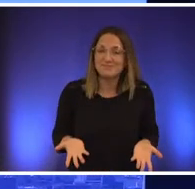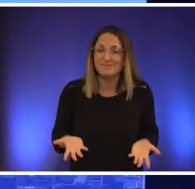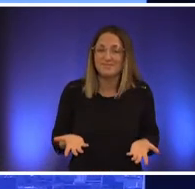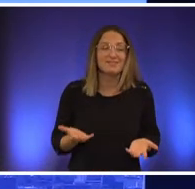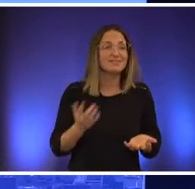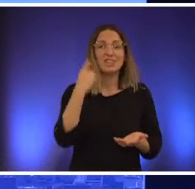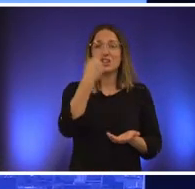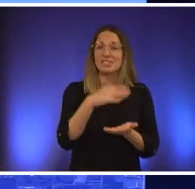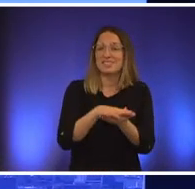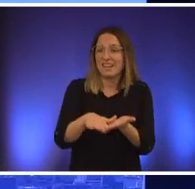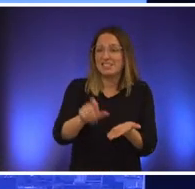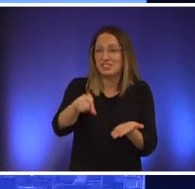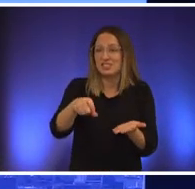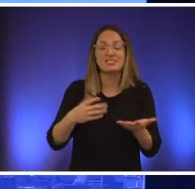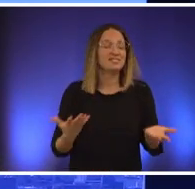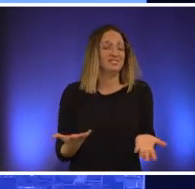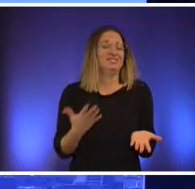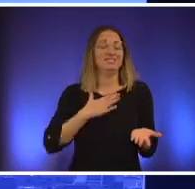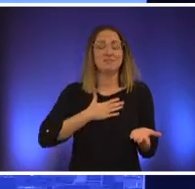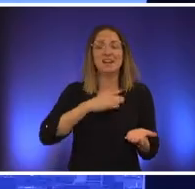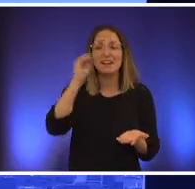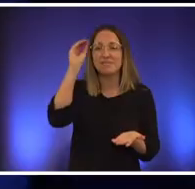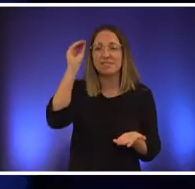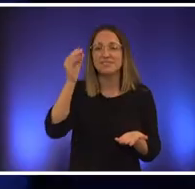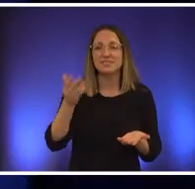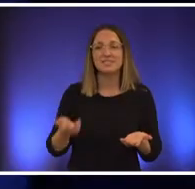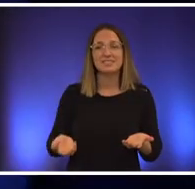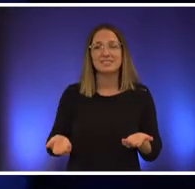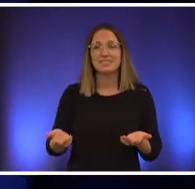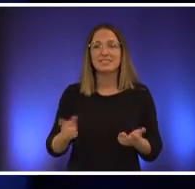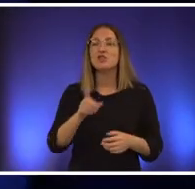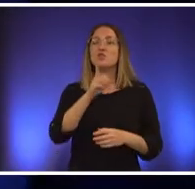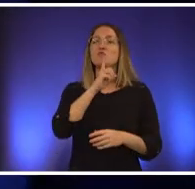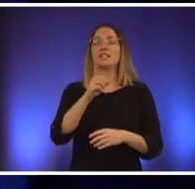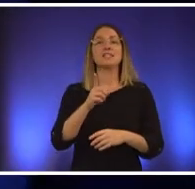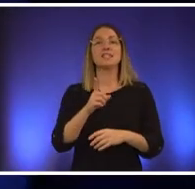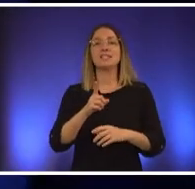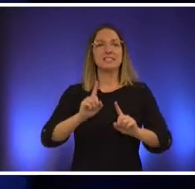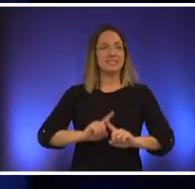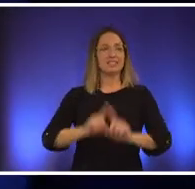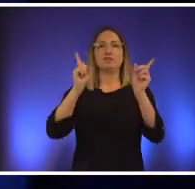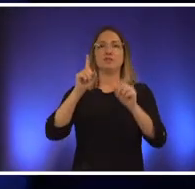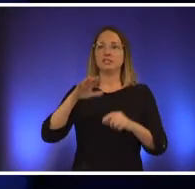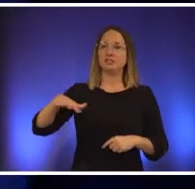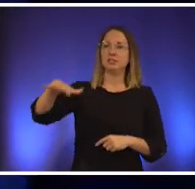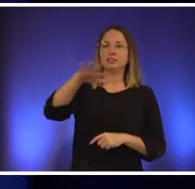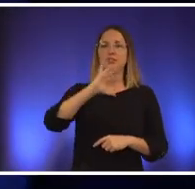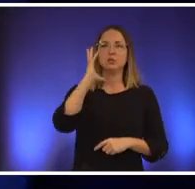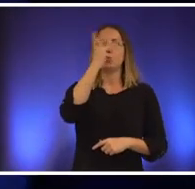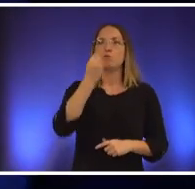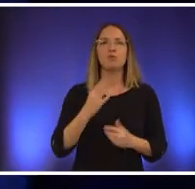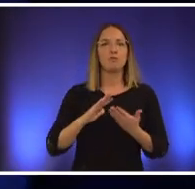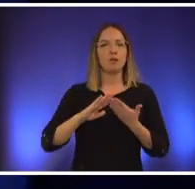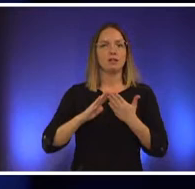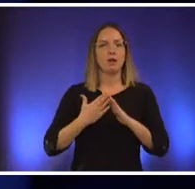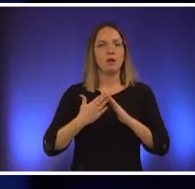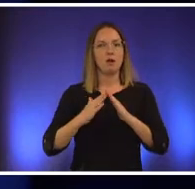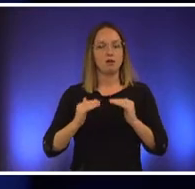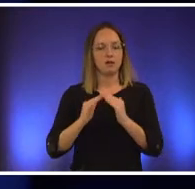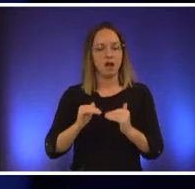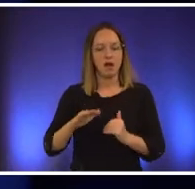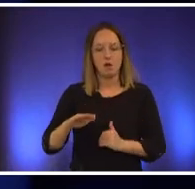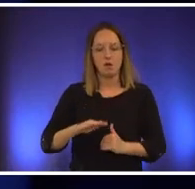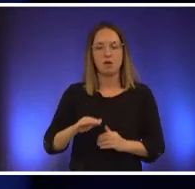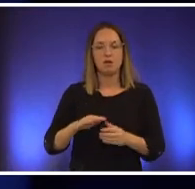in my view the the difference it makes in our beautiful downtown uh to have have certain